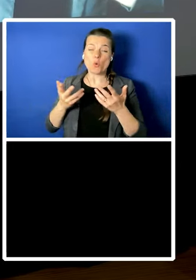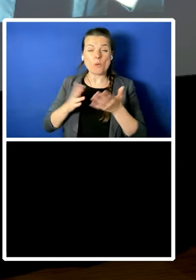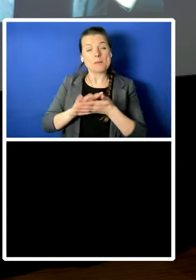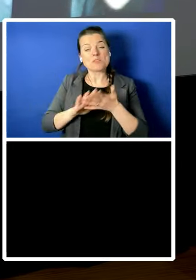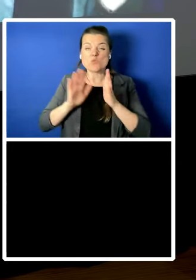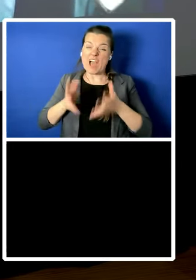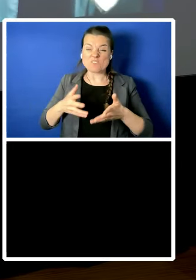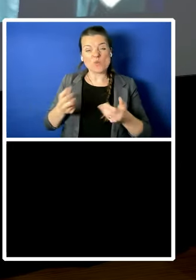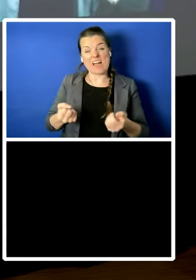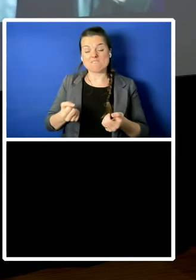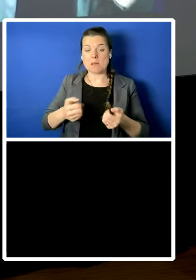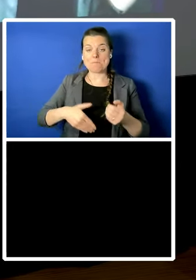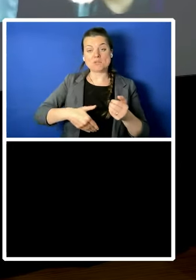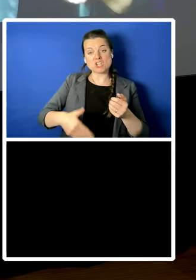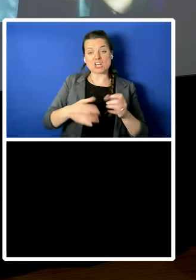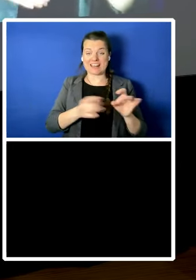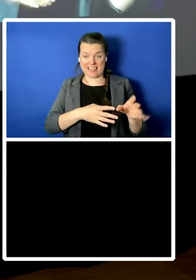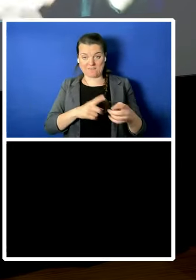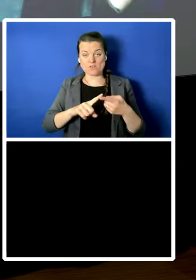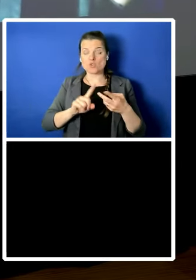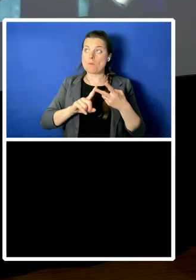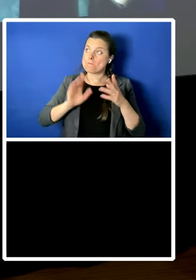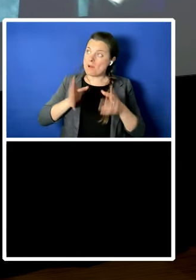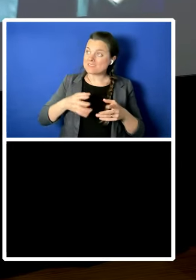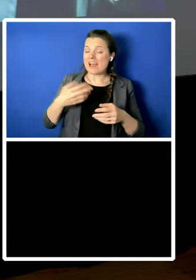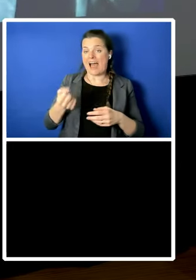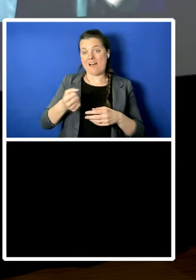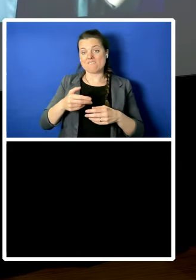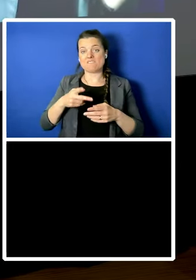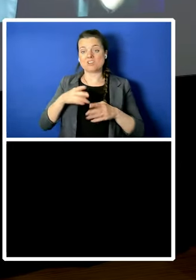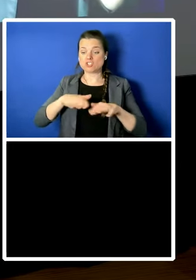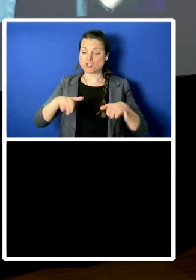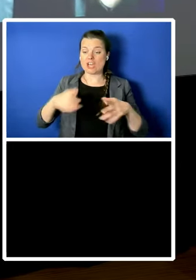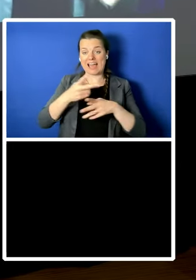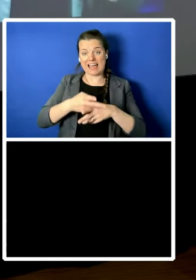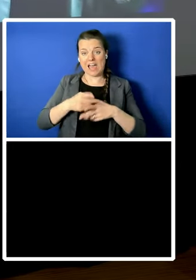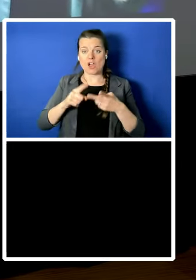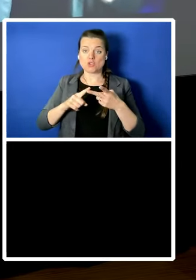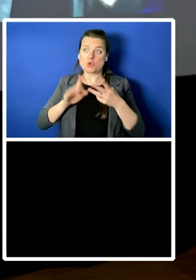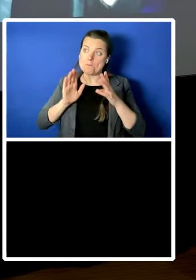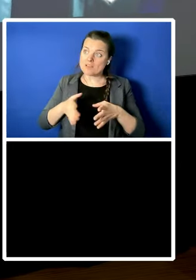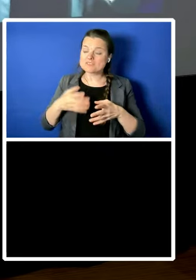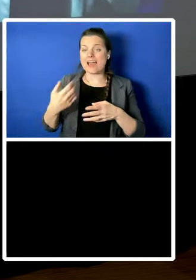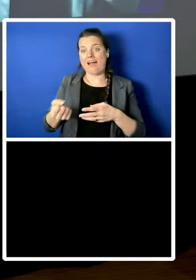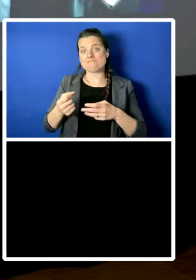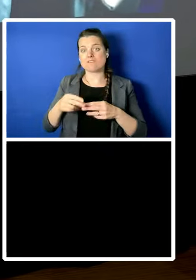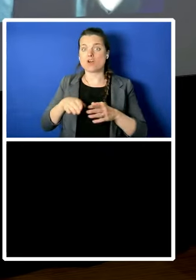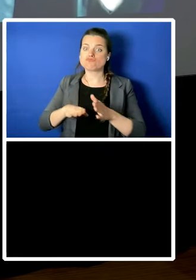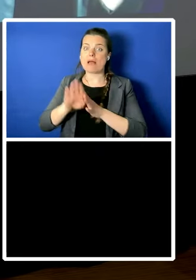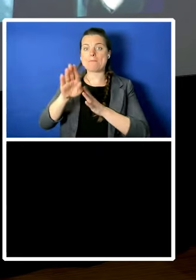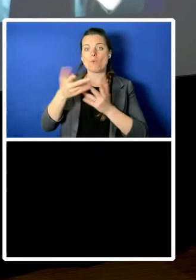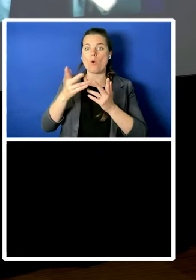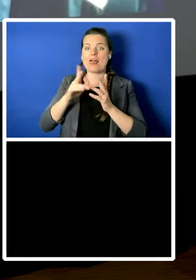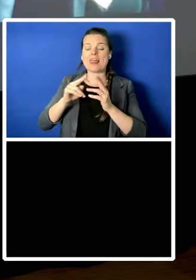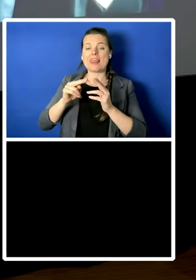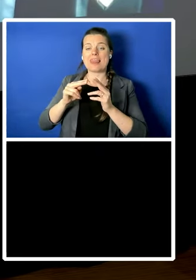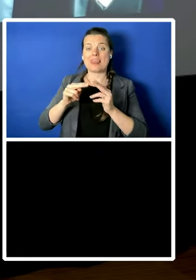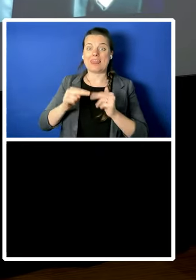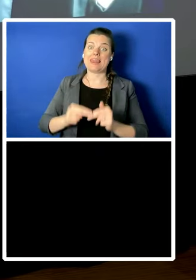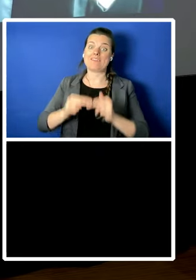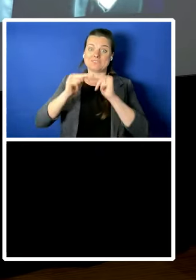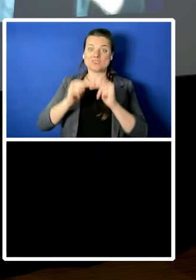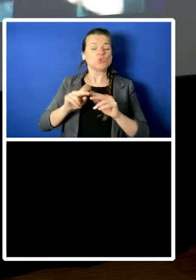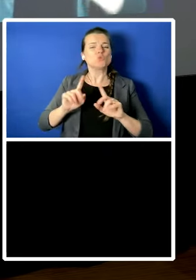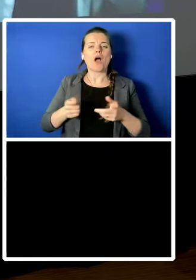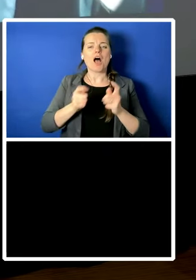have to have child care and you have to have a ramp or a lift you can't just always treat everybody the same because that will discriminate against